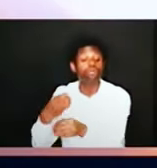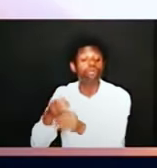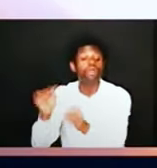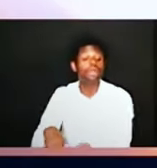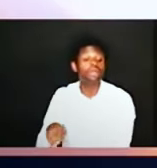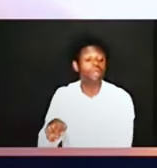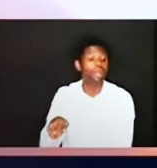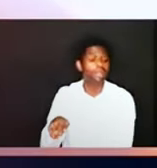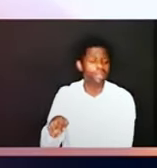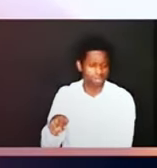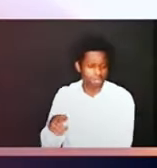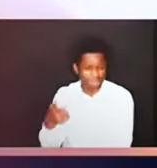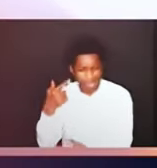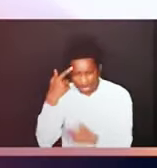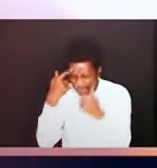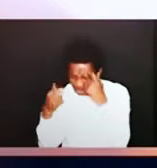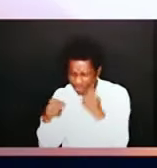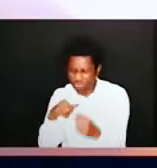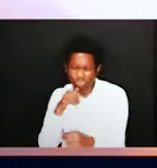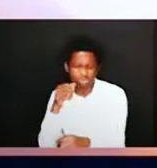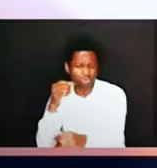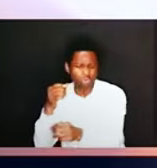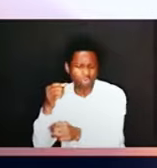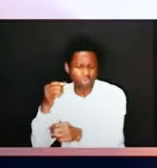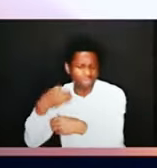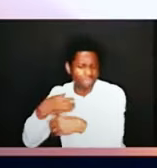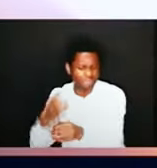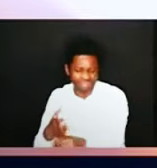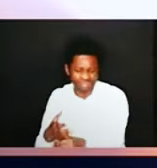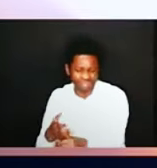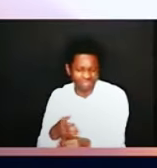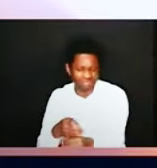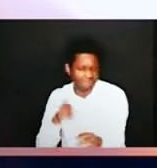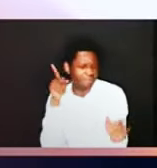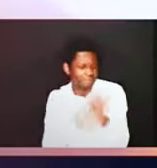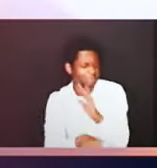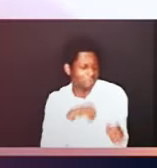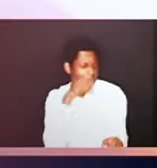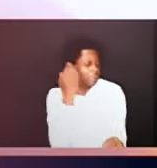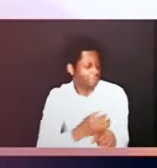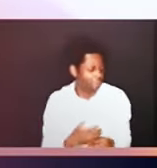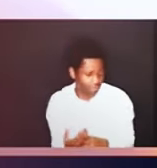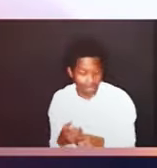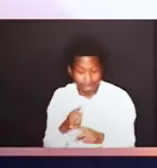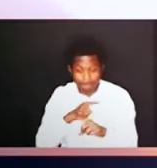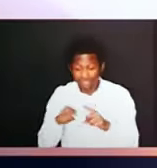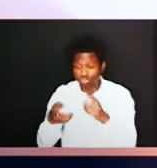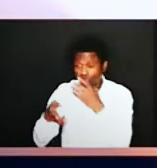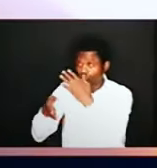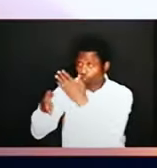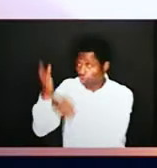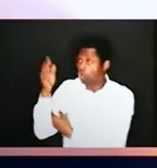but the one who created us has love for us and is interested in our redemption